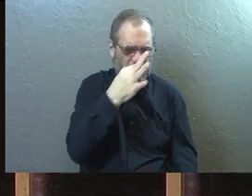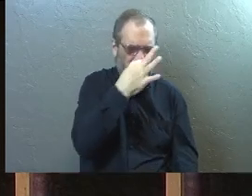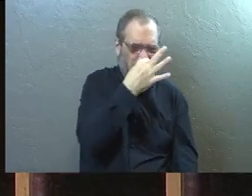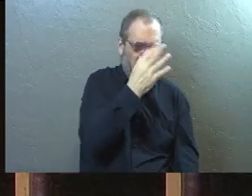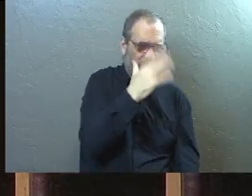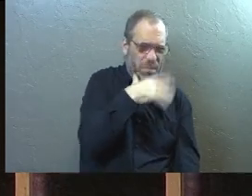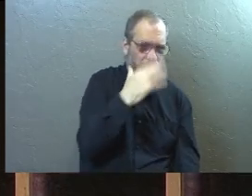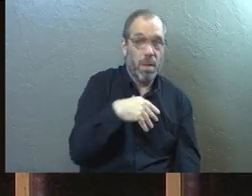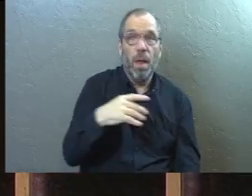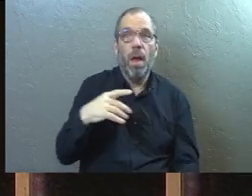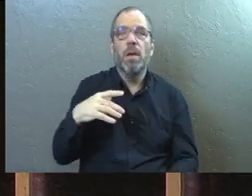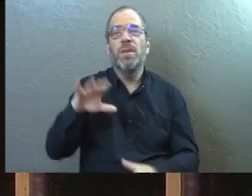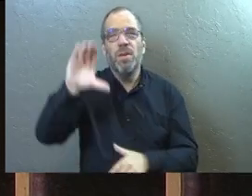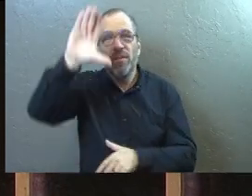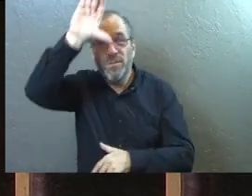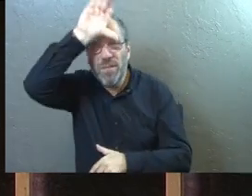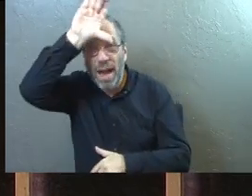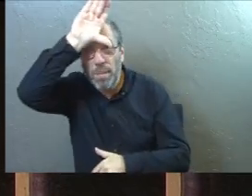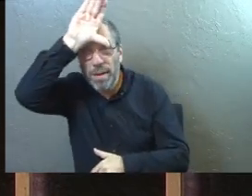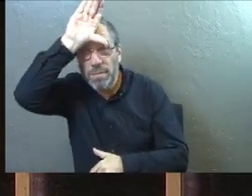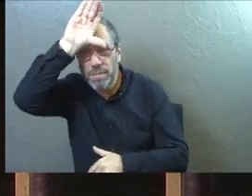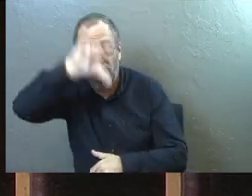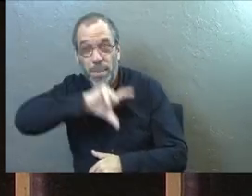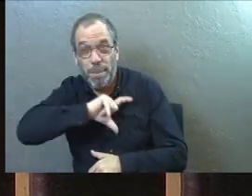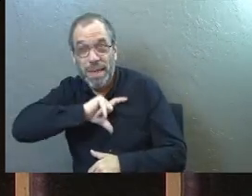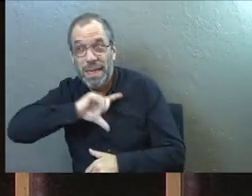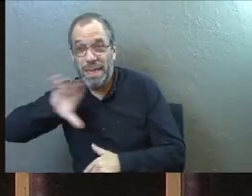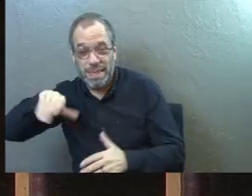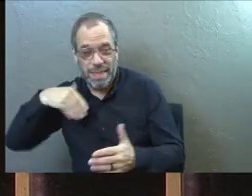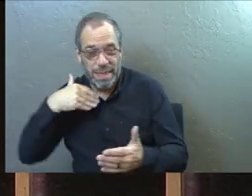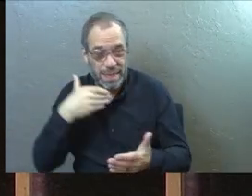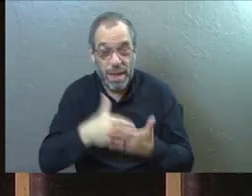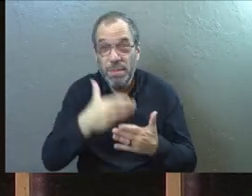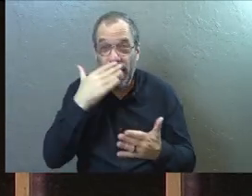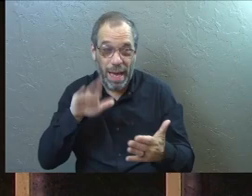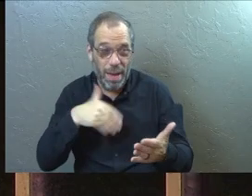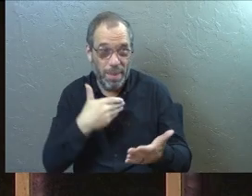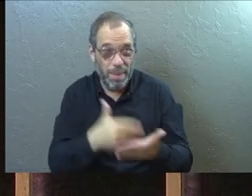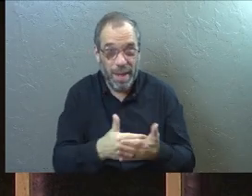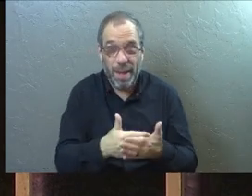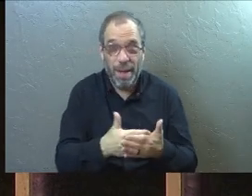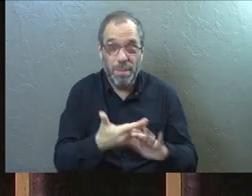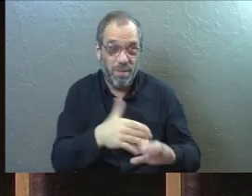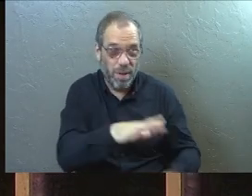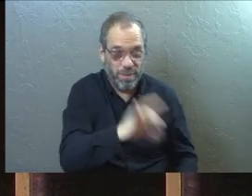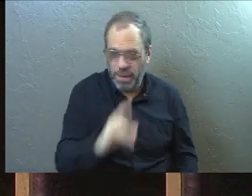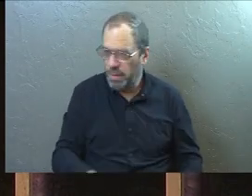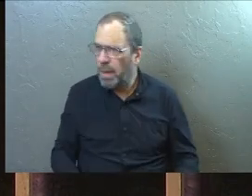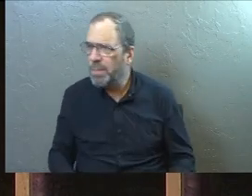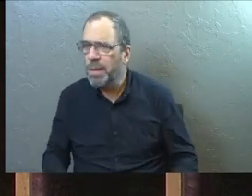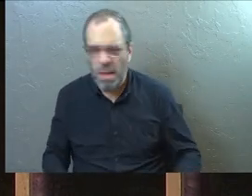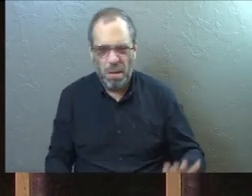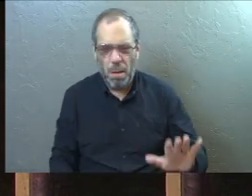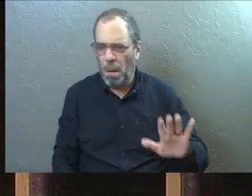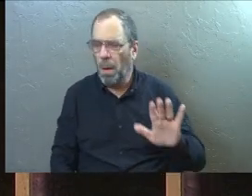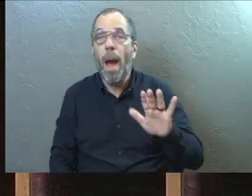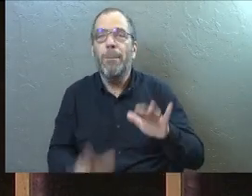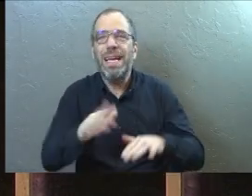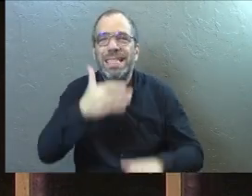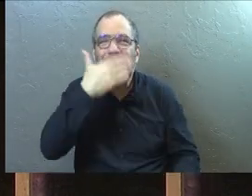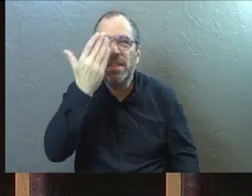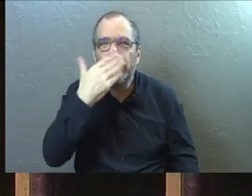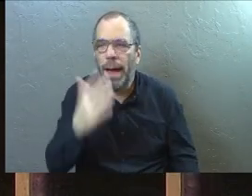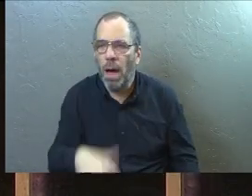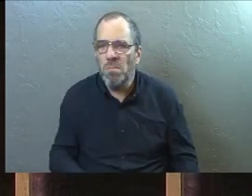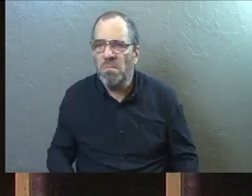First responders, you've heard about this. First responders often smell a dead body before they find it. And it's because of